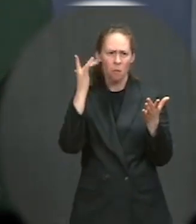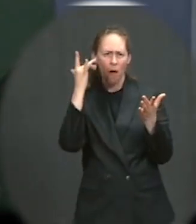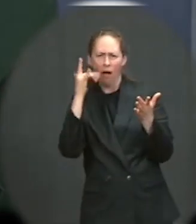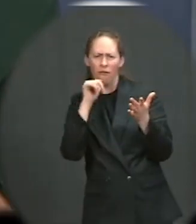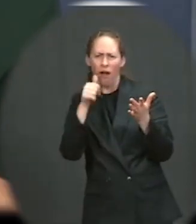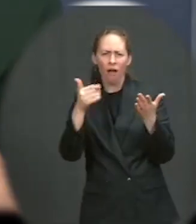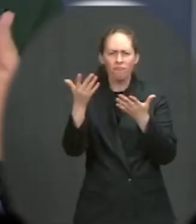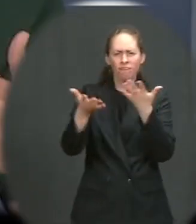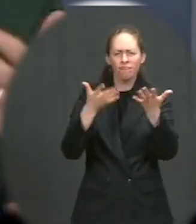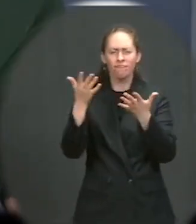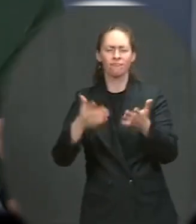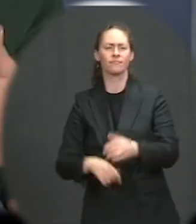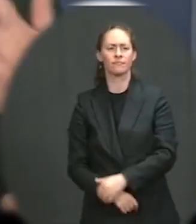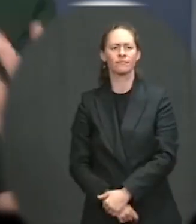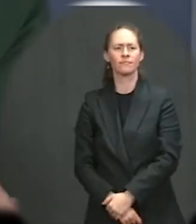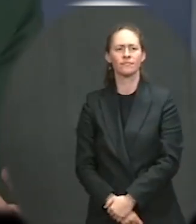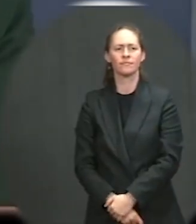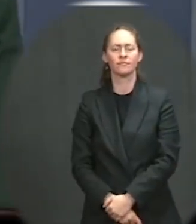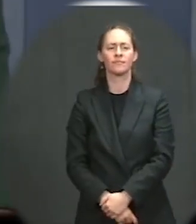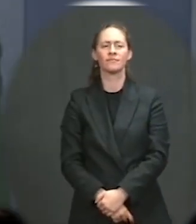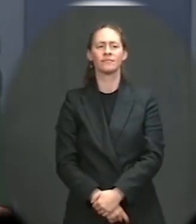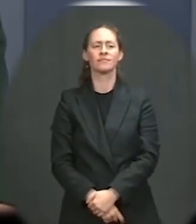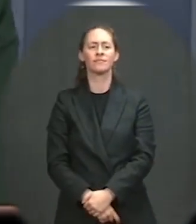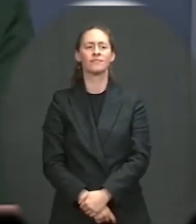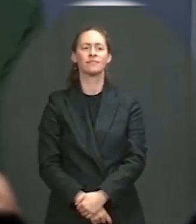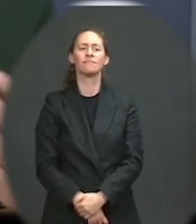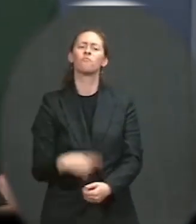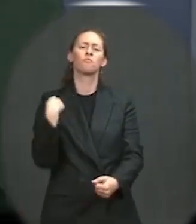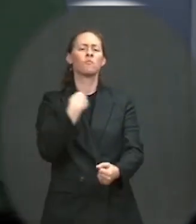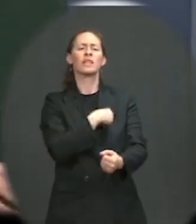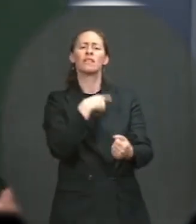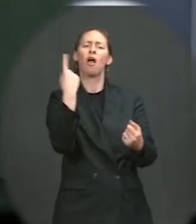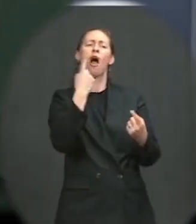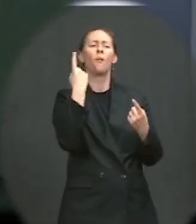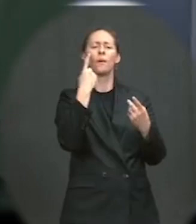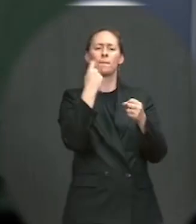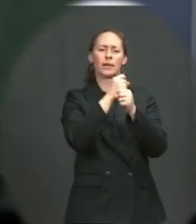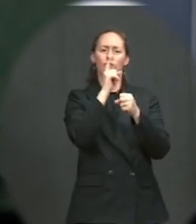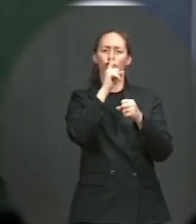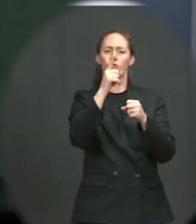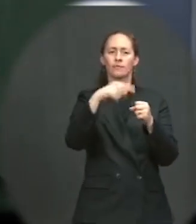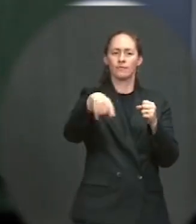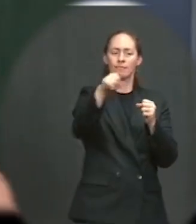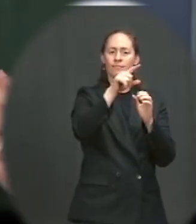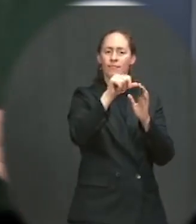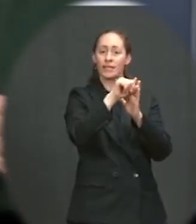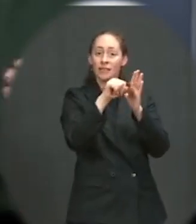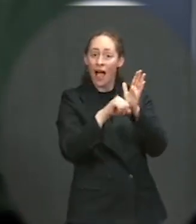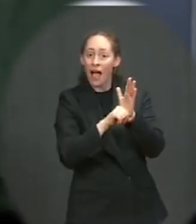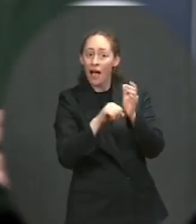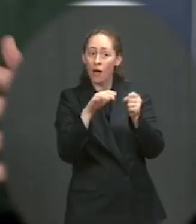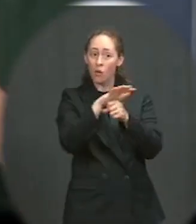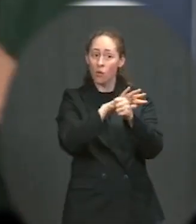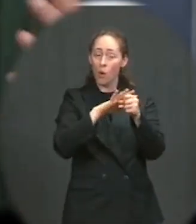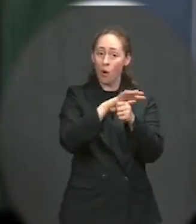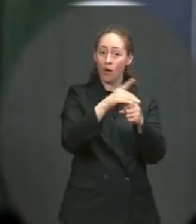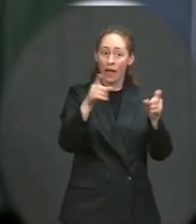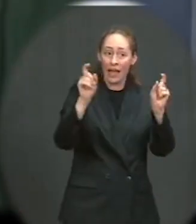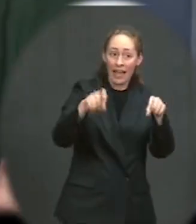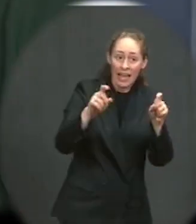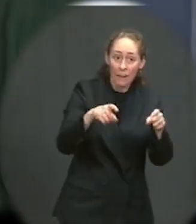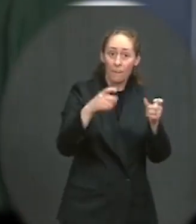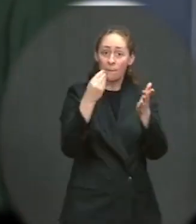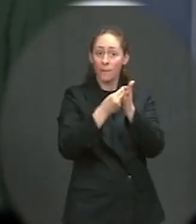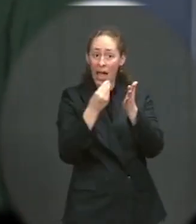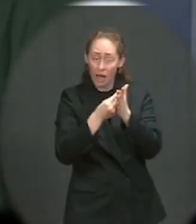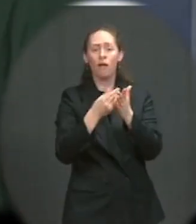that ensuring funding was used by state and local authorities to keep cops on the beat was always a part of what was allowed